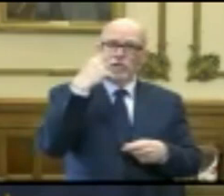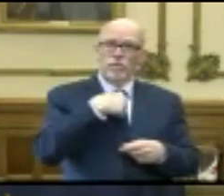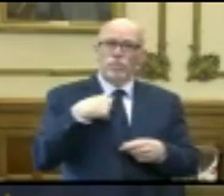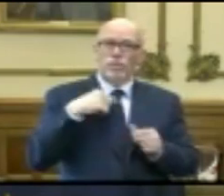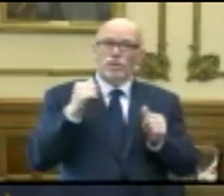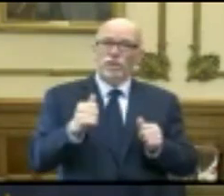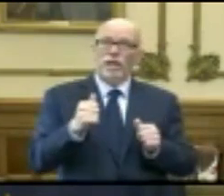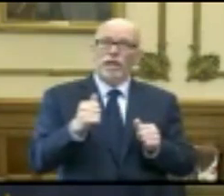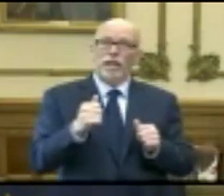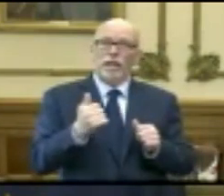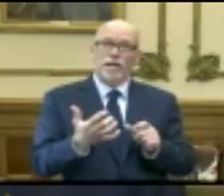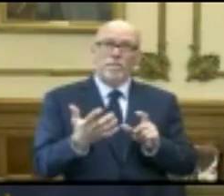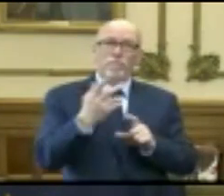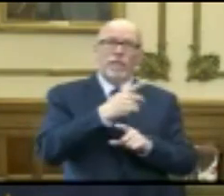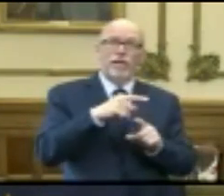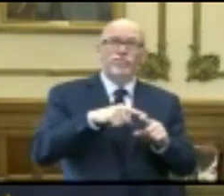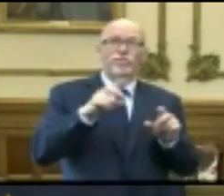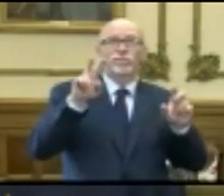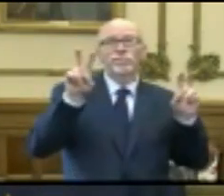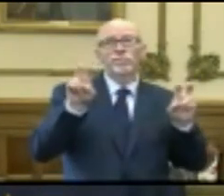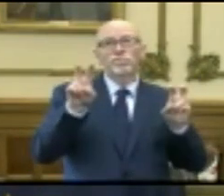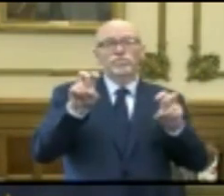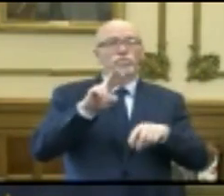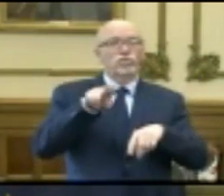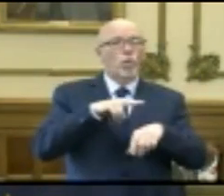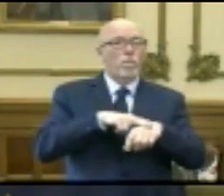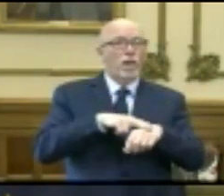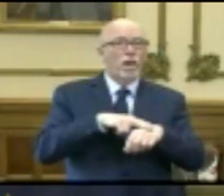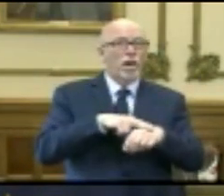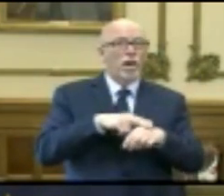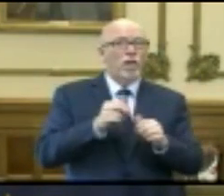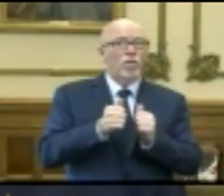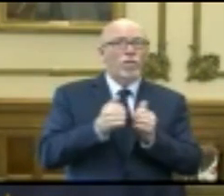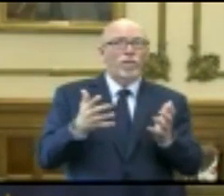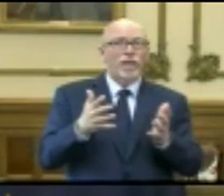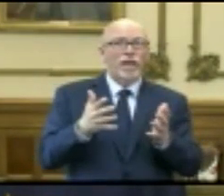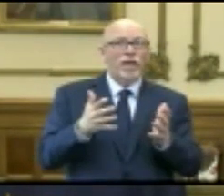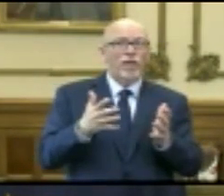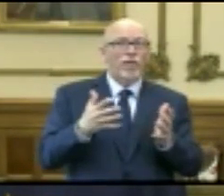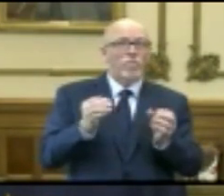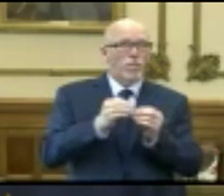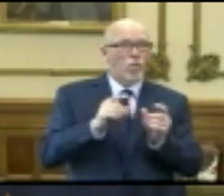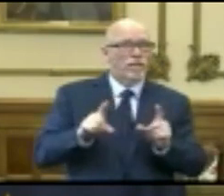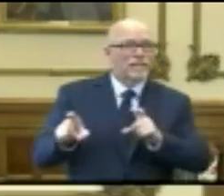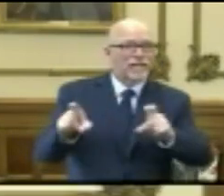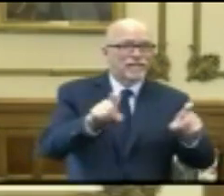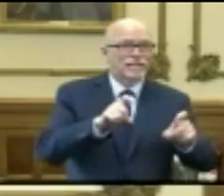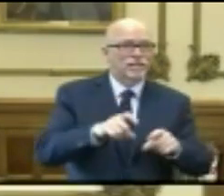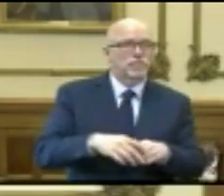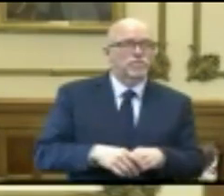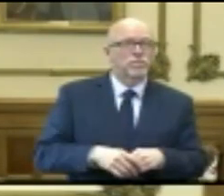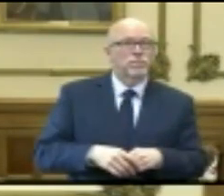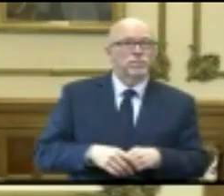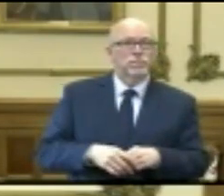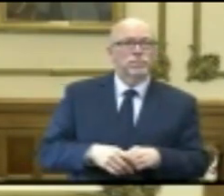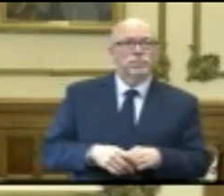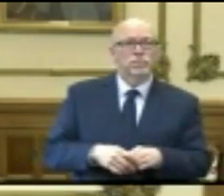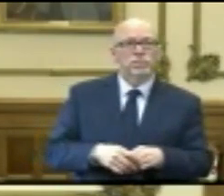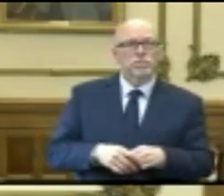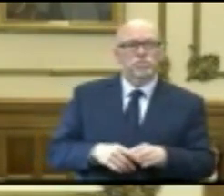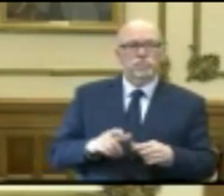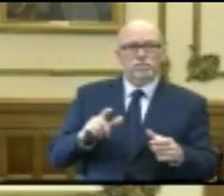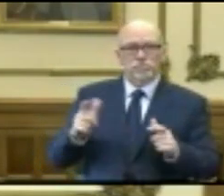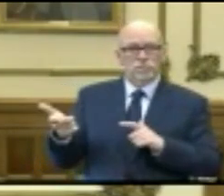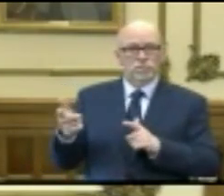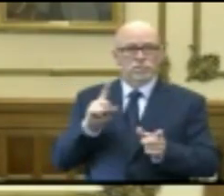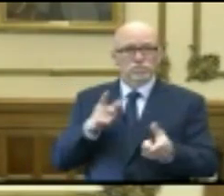ever go back to a quote-unquote normal without widespread testing? You want to take the first one first, and then I'll take the second?